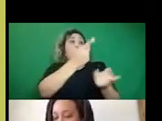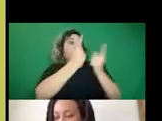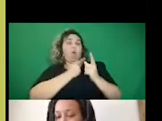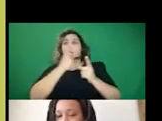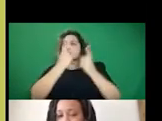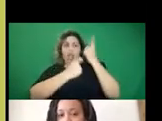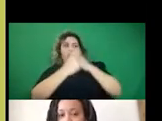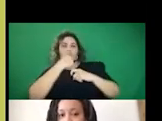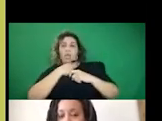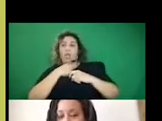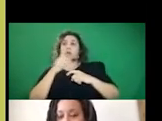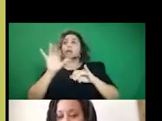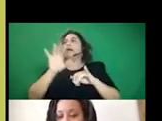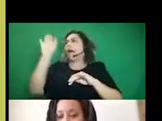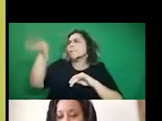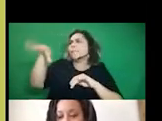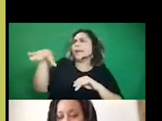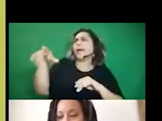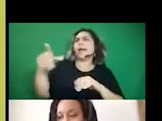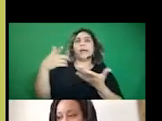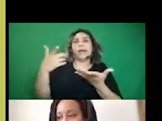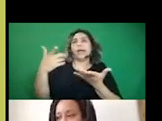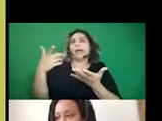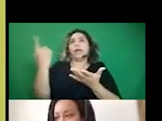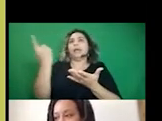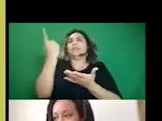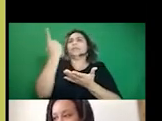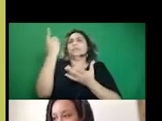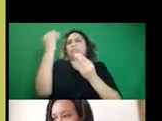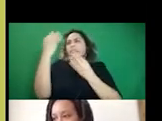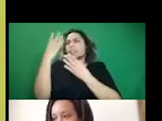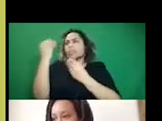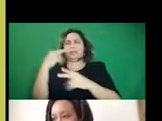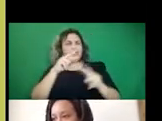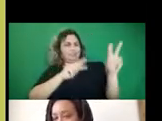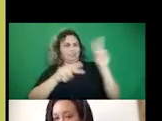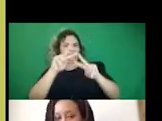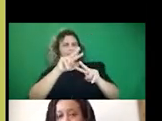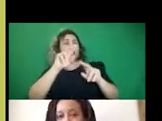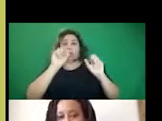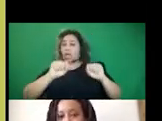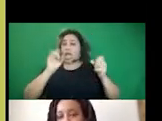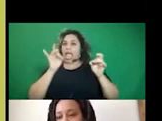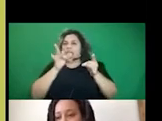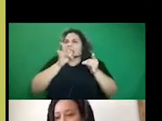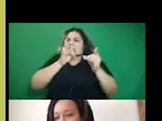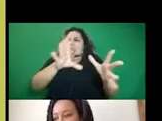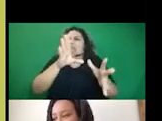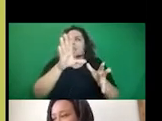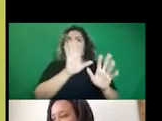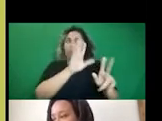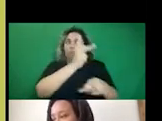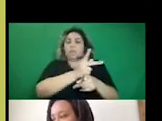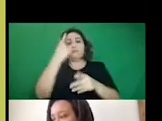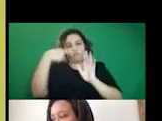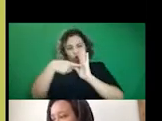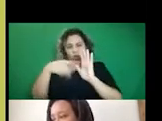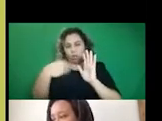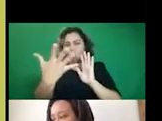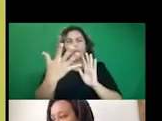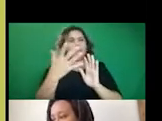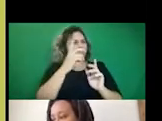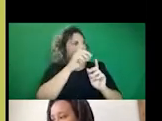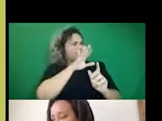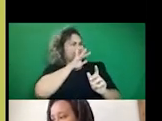certain things and spread like rhetoric that can somehow, or in some way be hateful. Um, like, so for example, um,